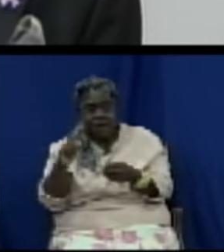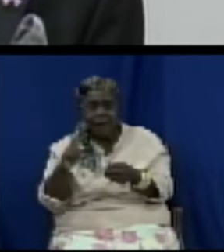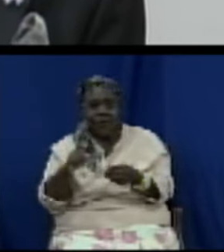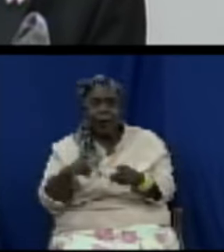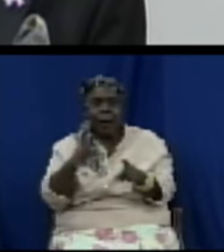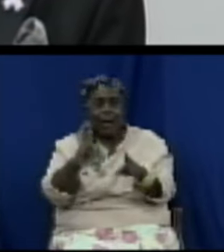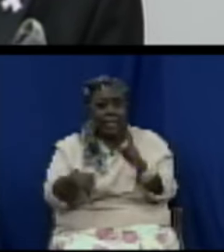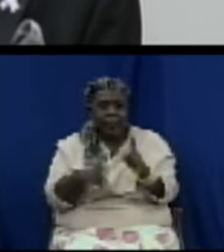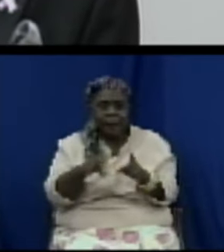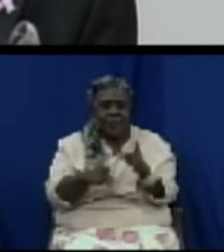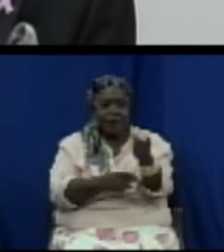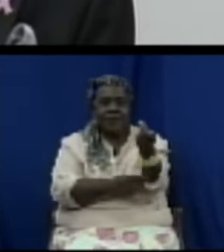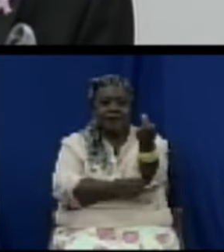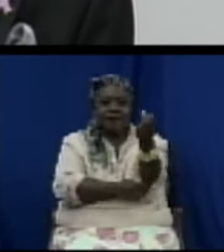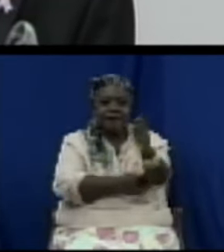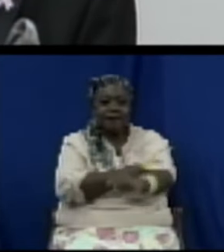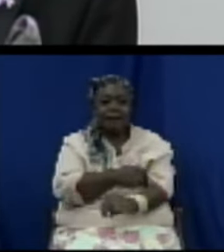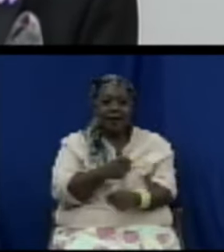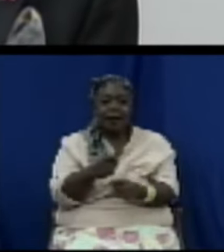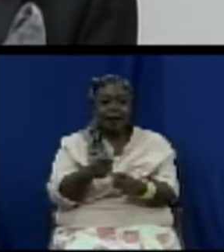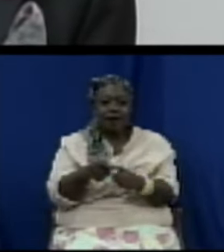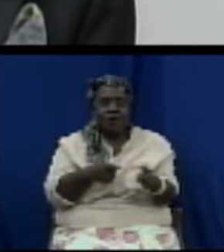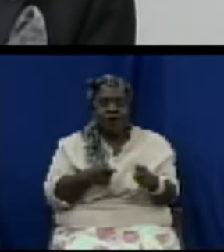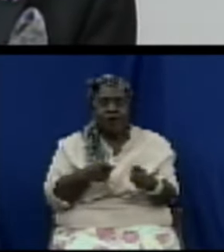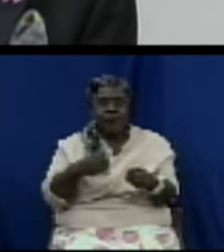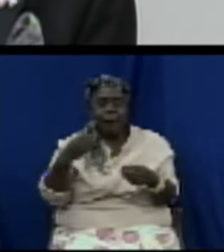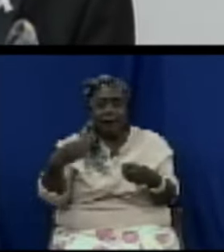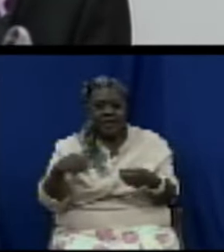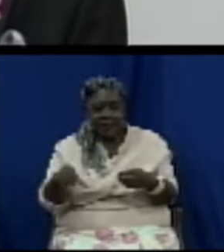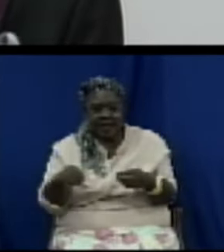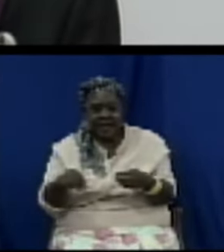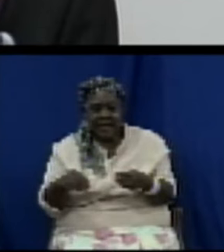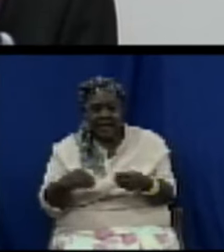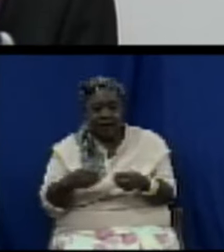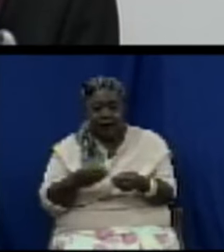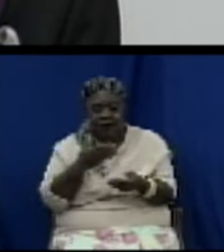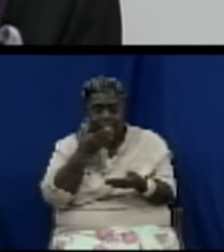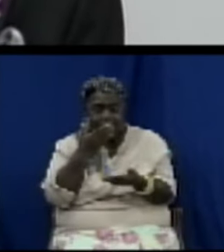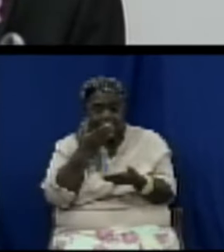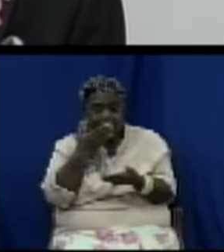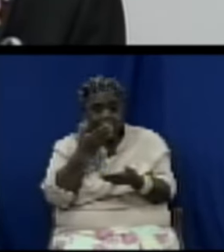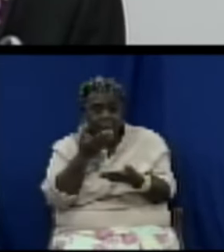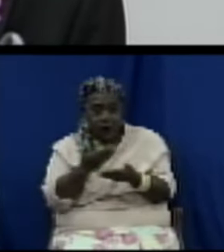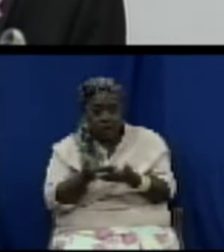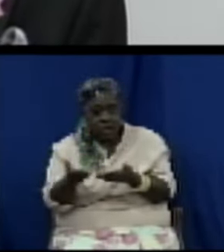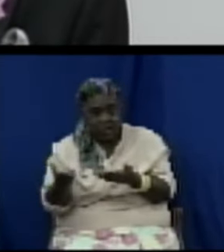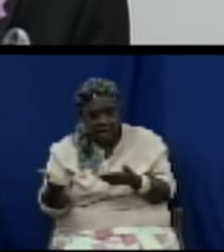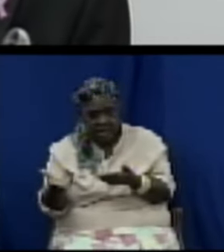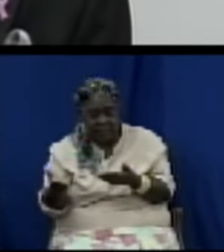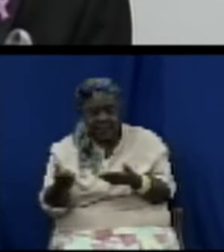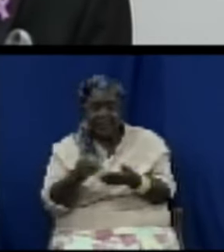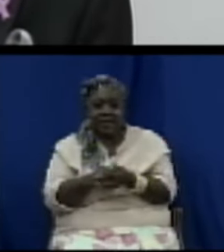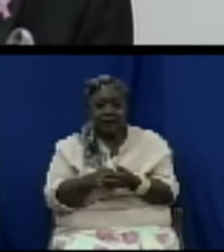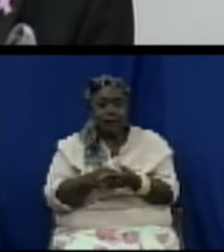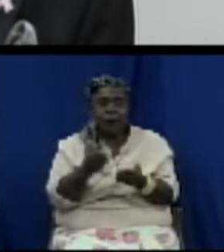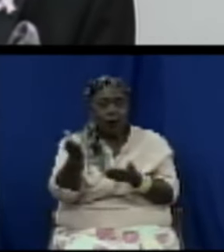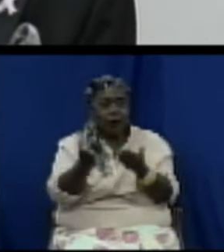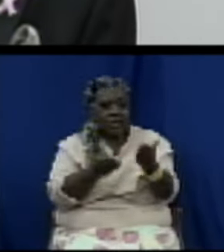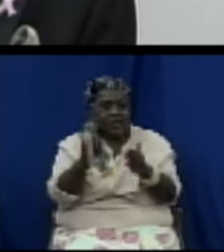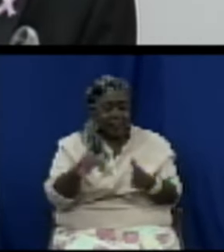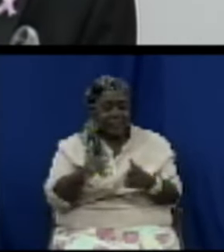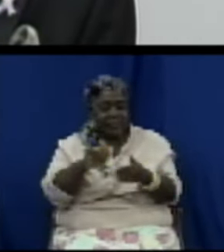to the sale of goods or provision of services in order to determine